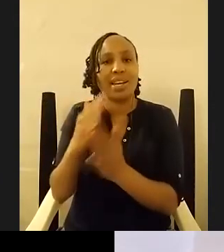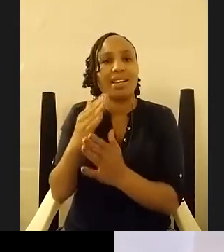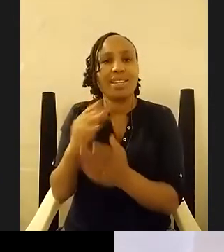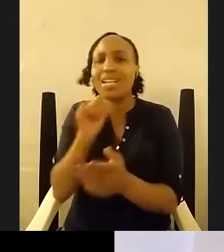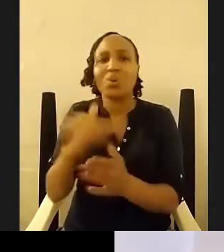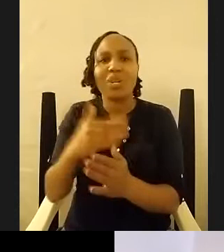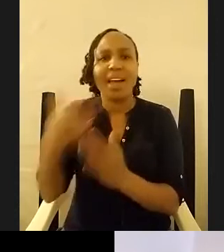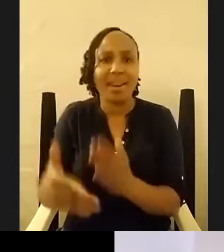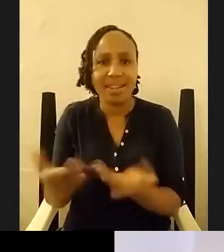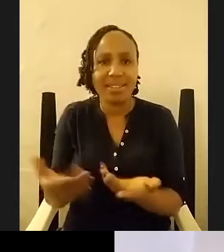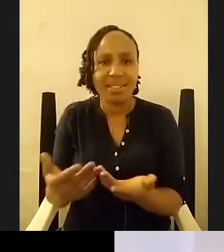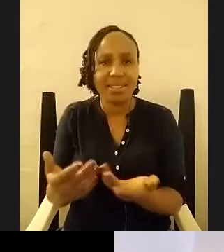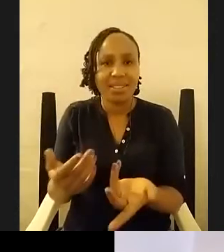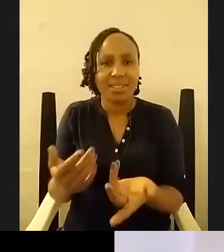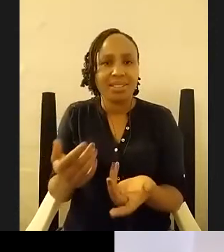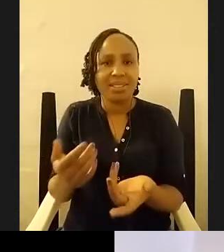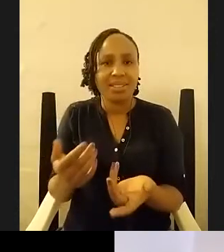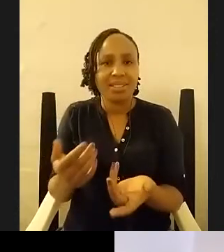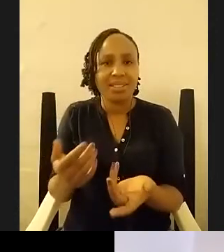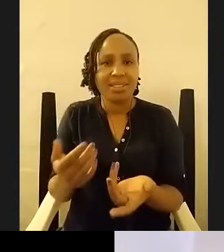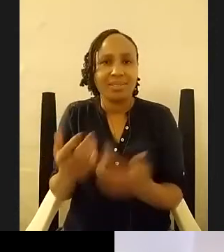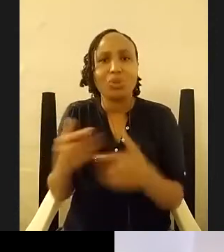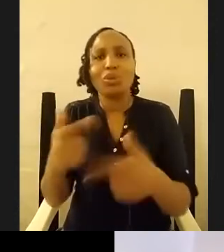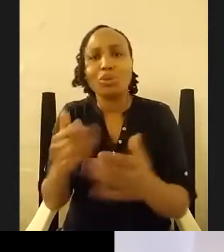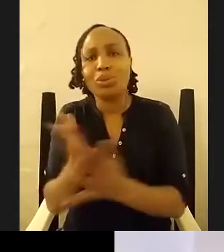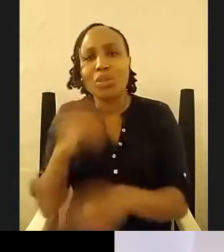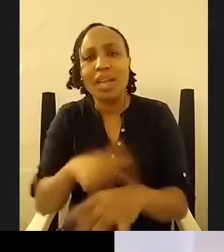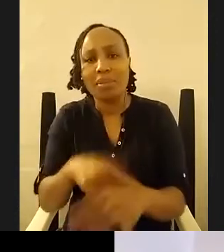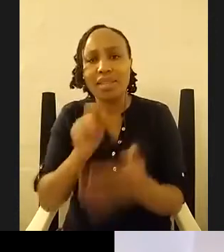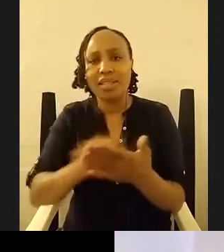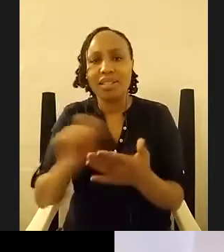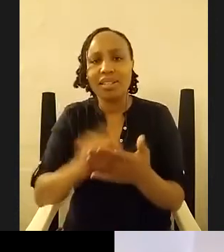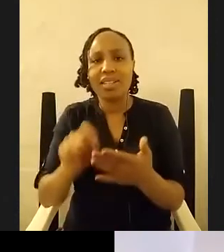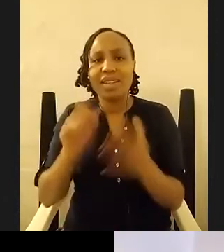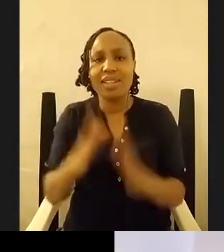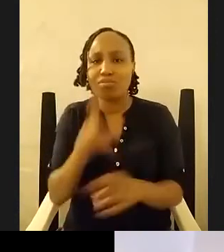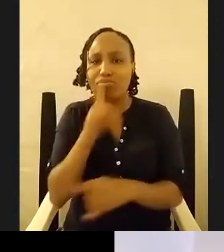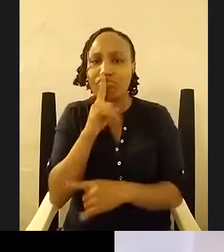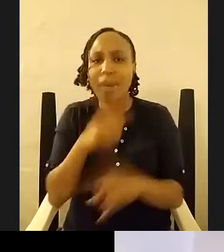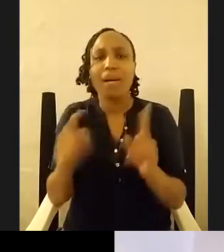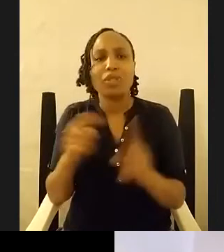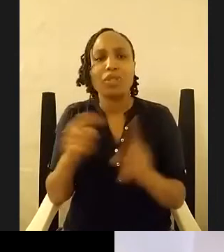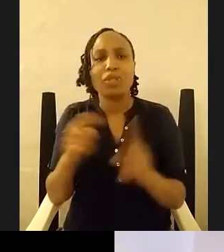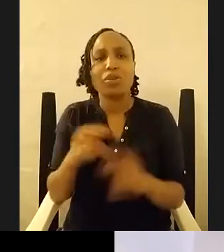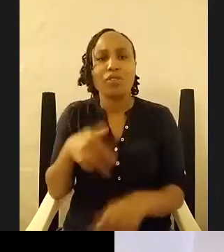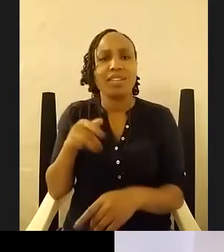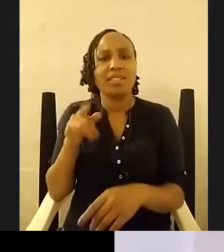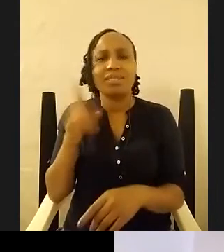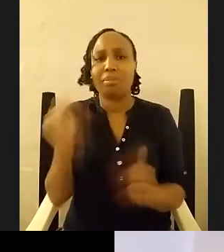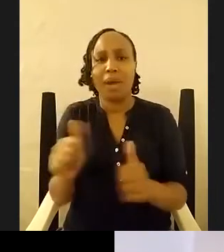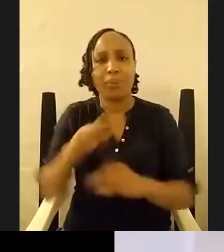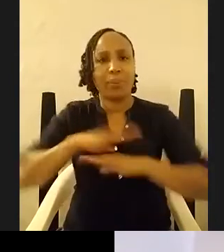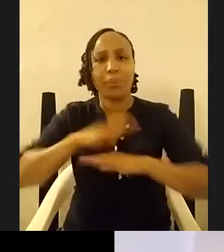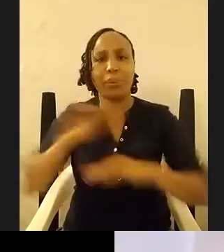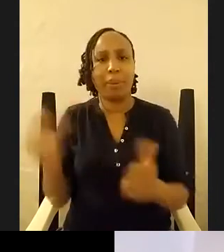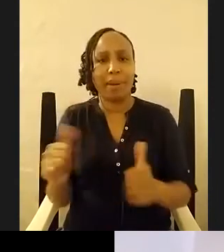through time even if the writer has gone silent and i i you know i i remember when i got this show so it was late at night and i remember really late at night and